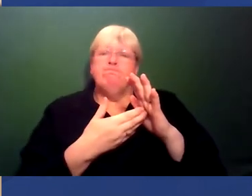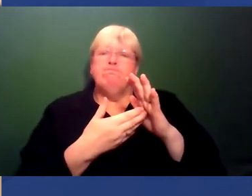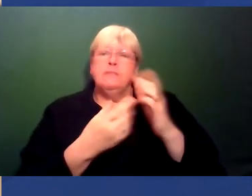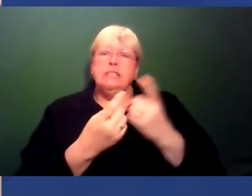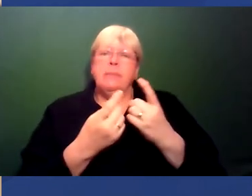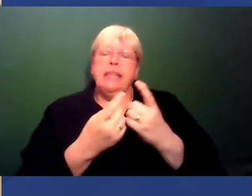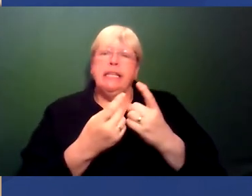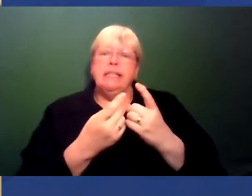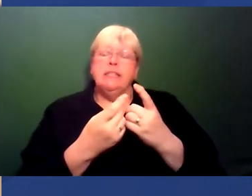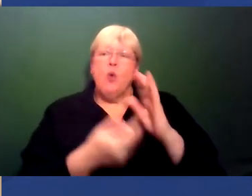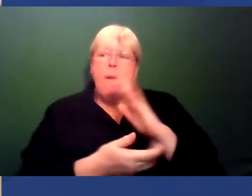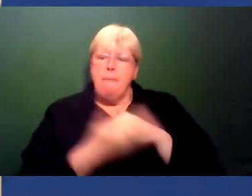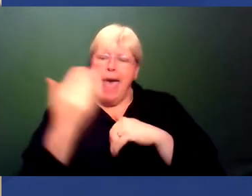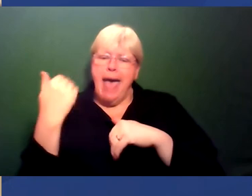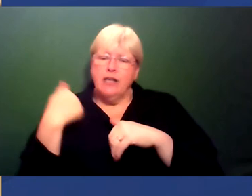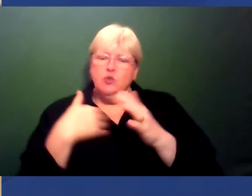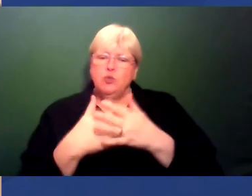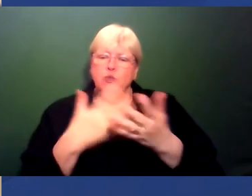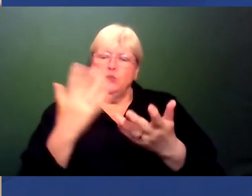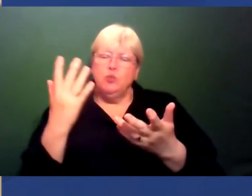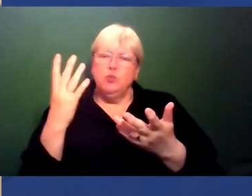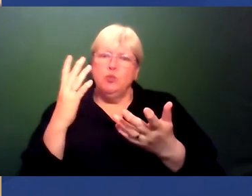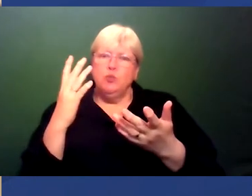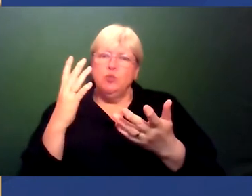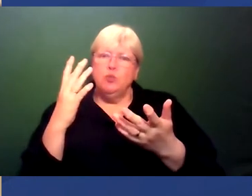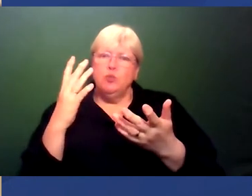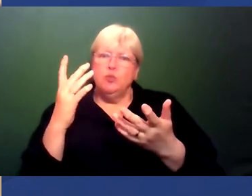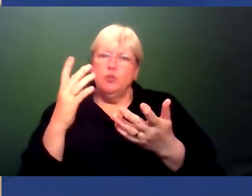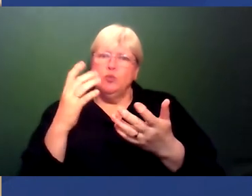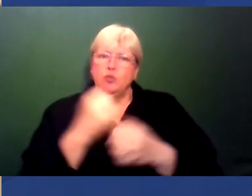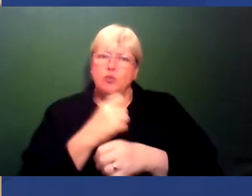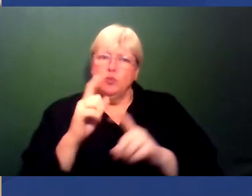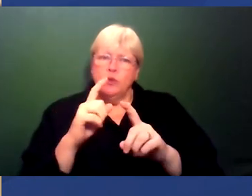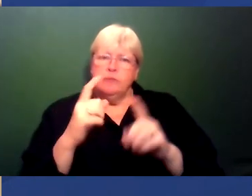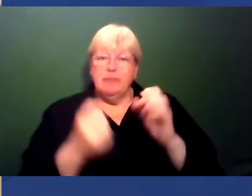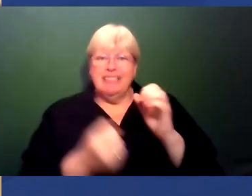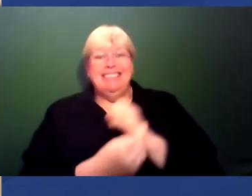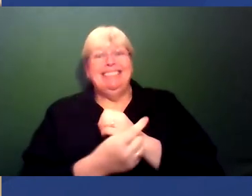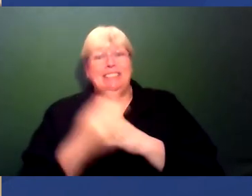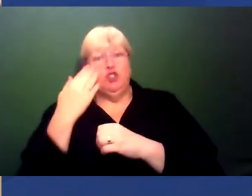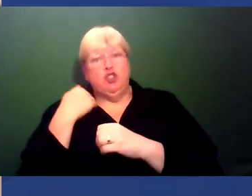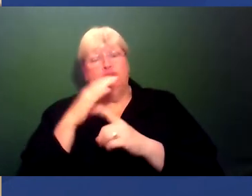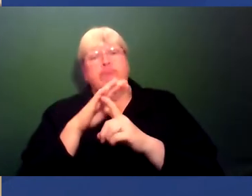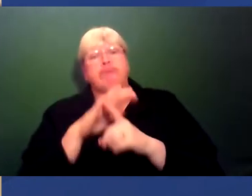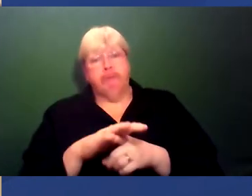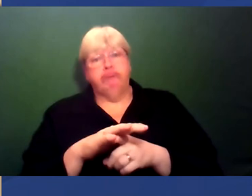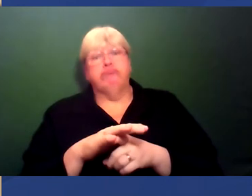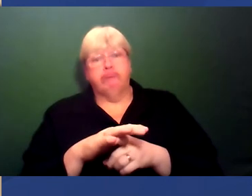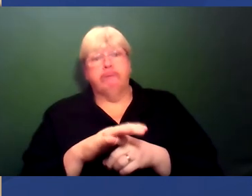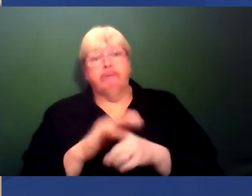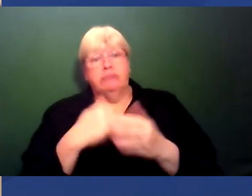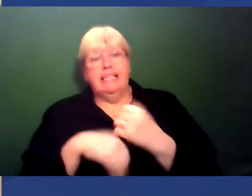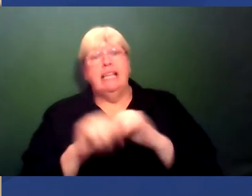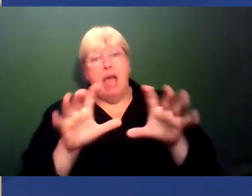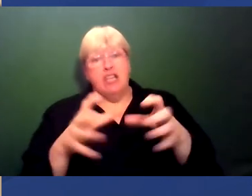you know going back to the question what somebody could do is you know when we had incidents of racial discrimination and microaggressions in our